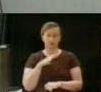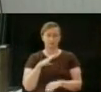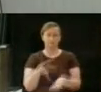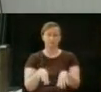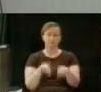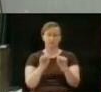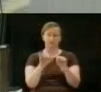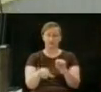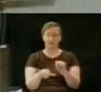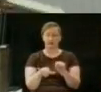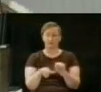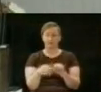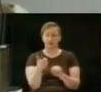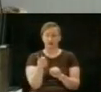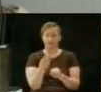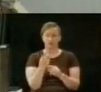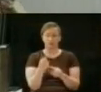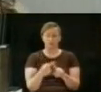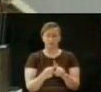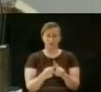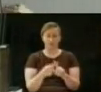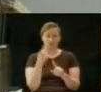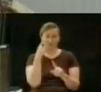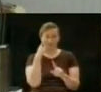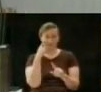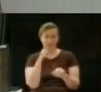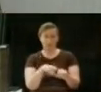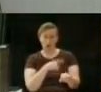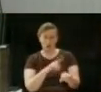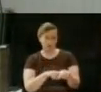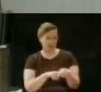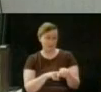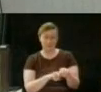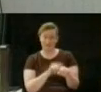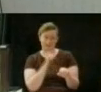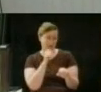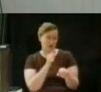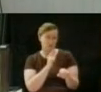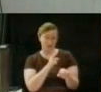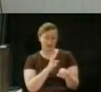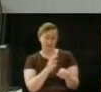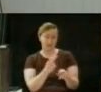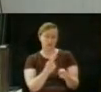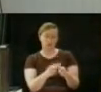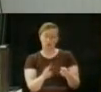they get those things ironed out, that's the time to appoint your charter commission to take those.